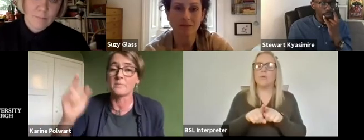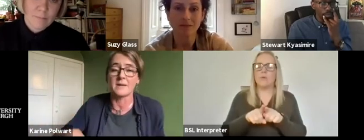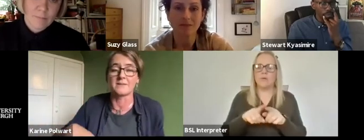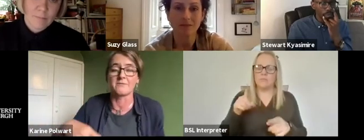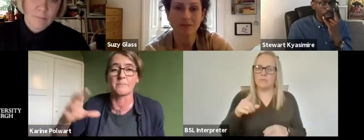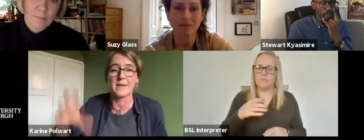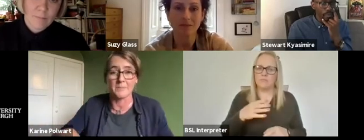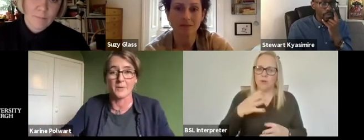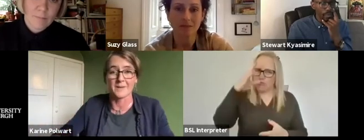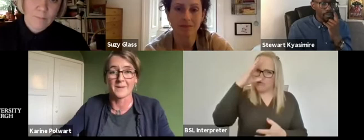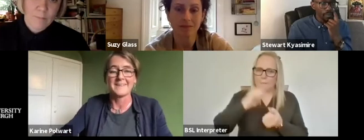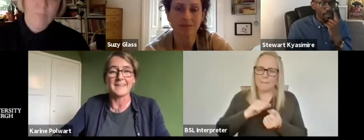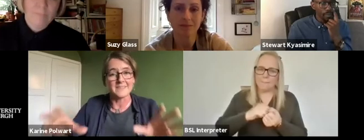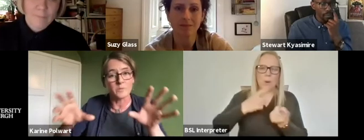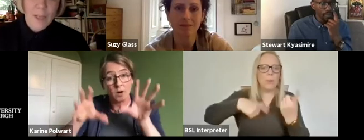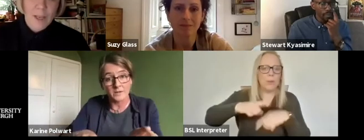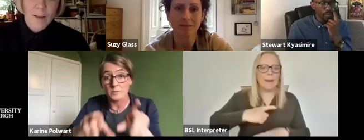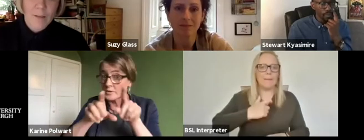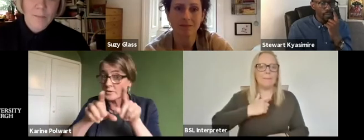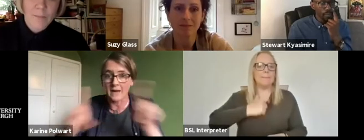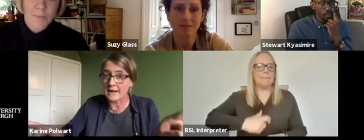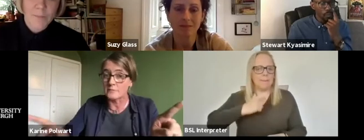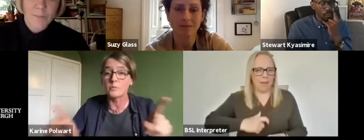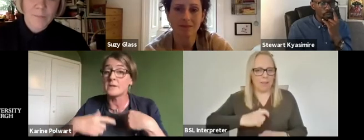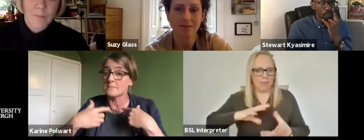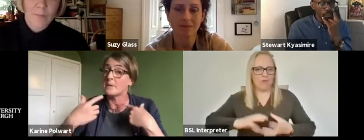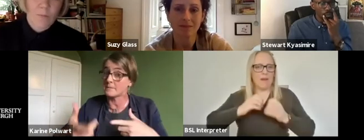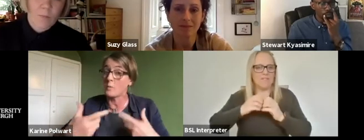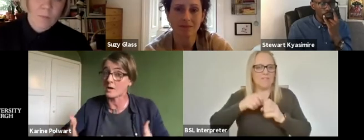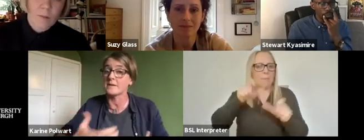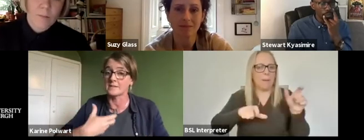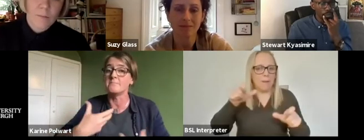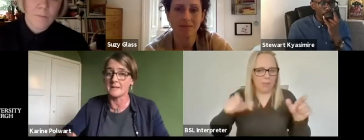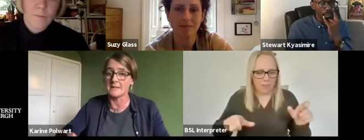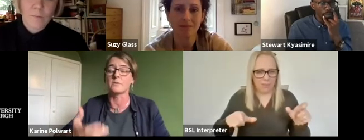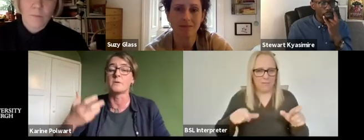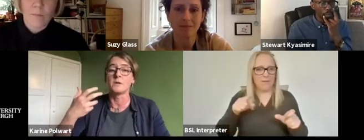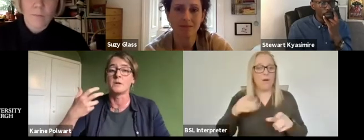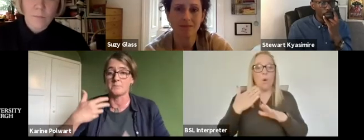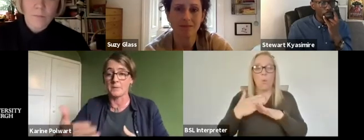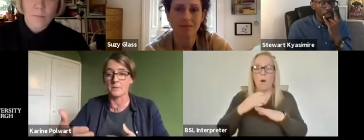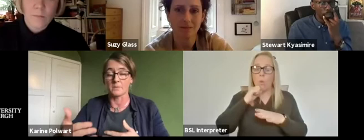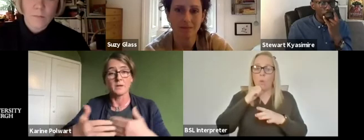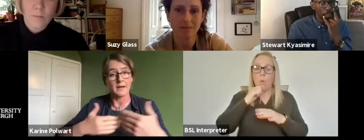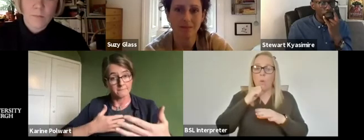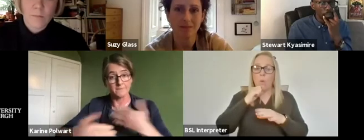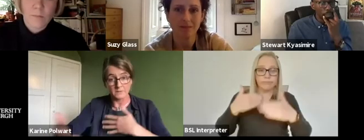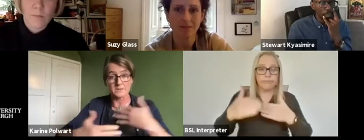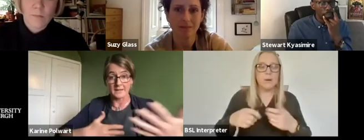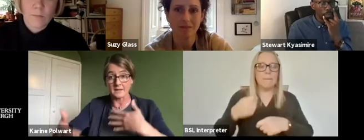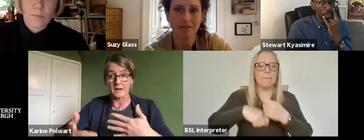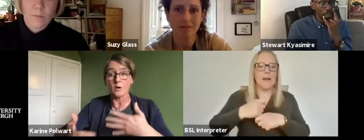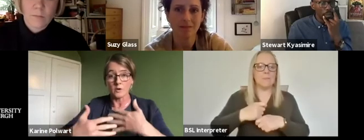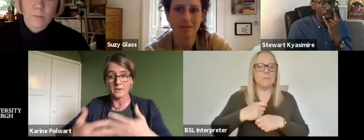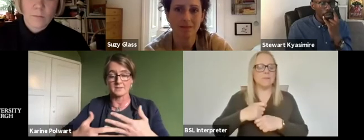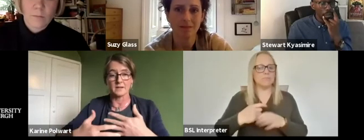people making for people and that the work that will survive will be the the work that is meaningful to people and feels